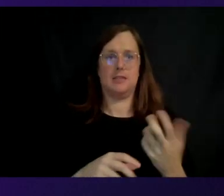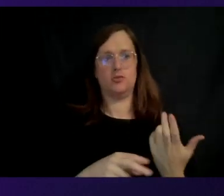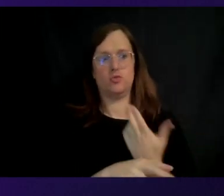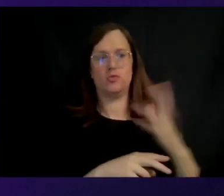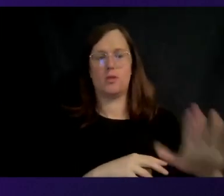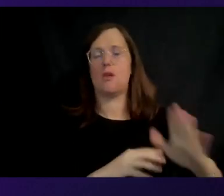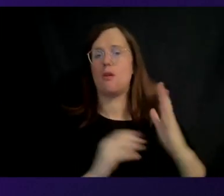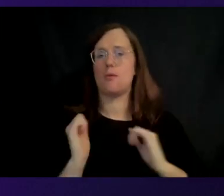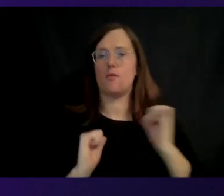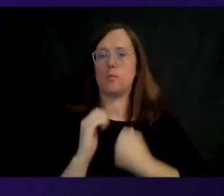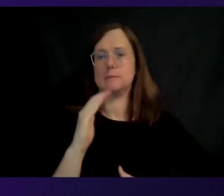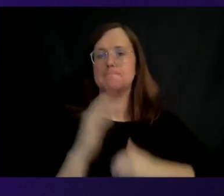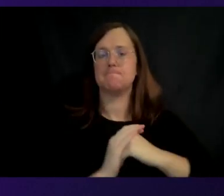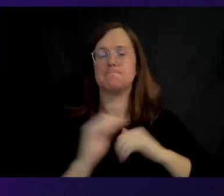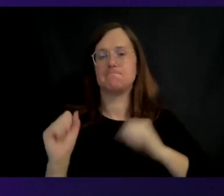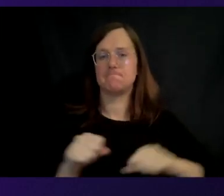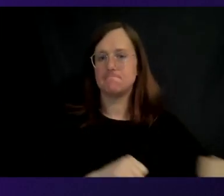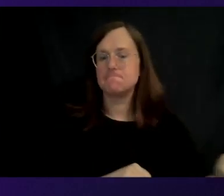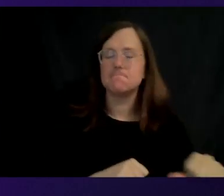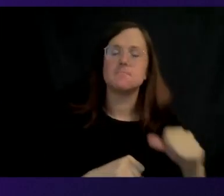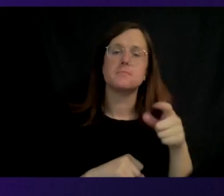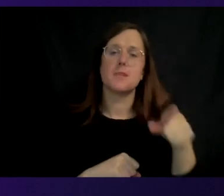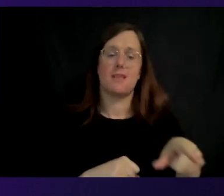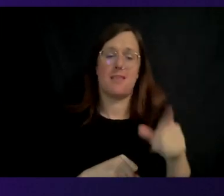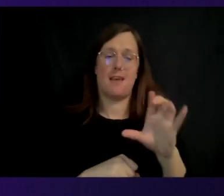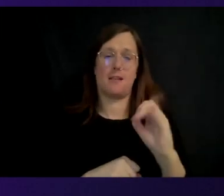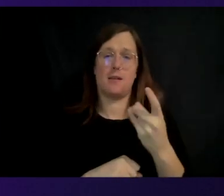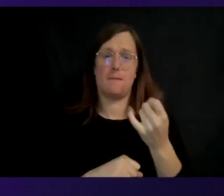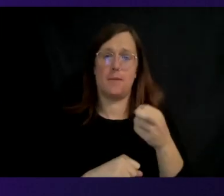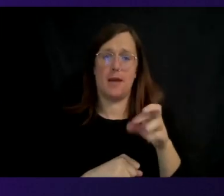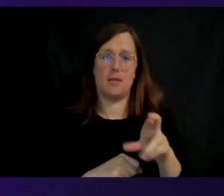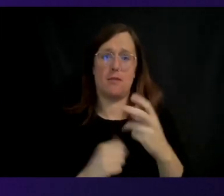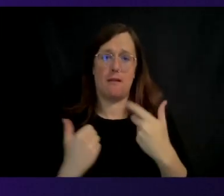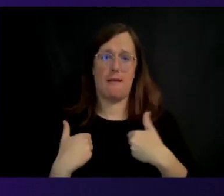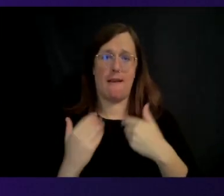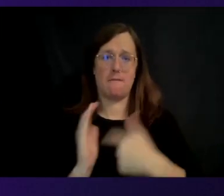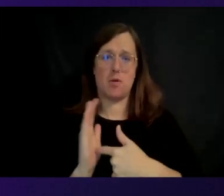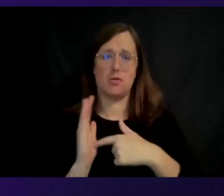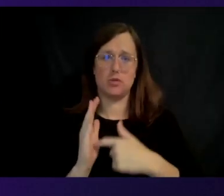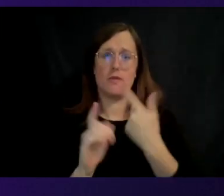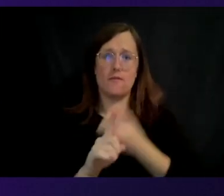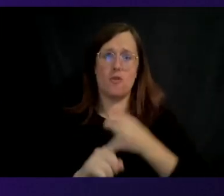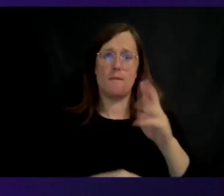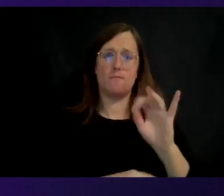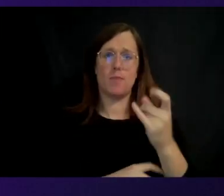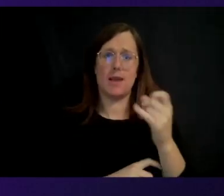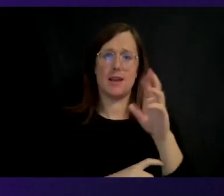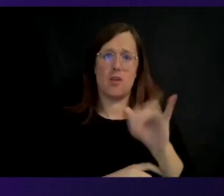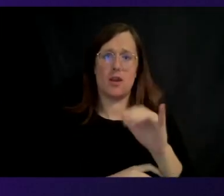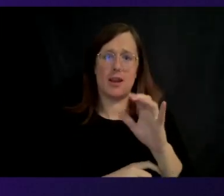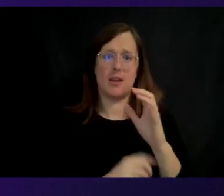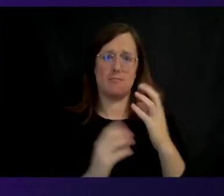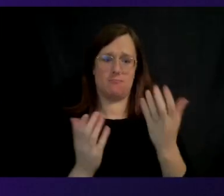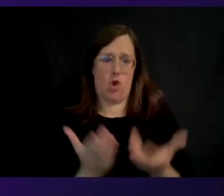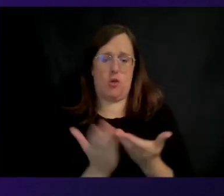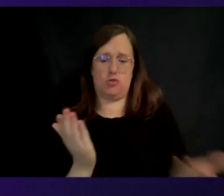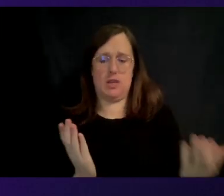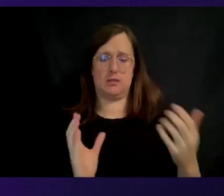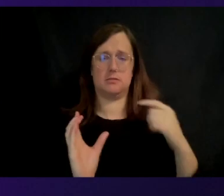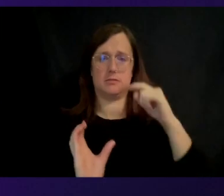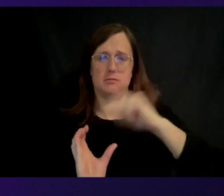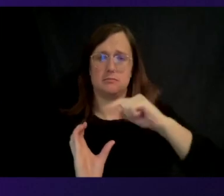Neuron compiler essentially converts models to a binary object for execution on our silicon. The compiler supports many